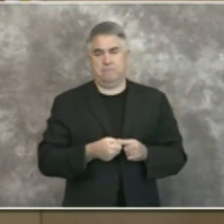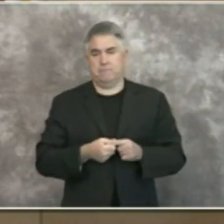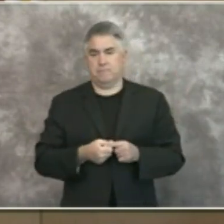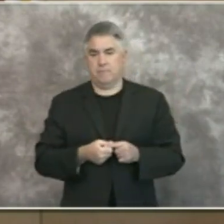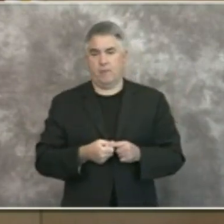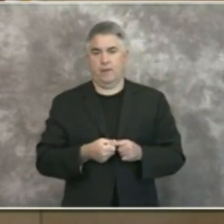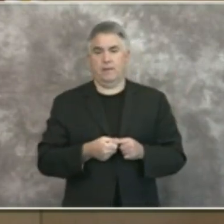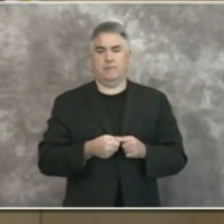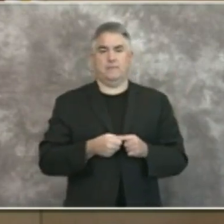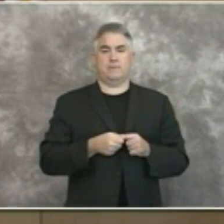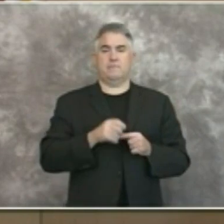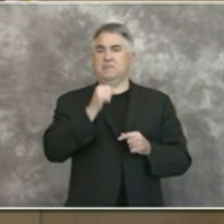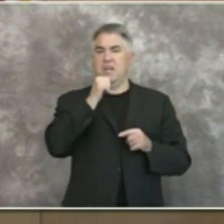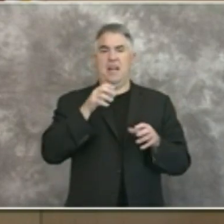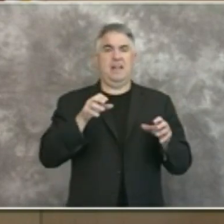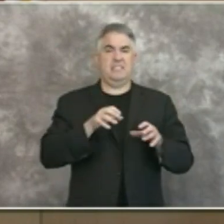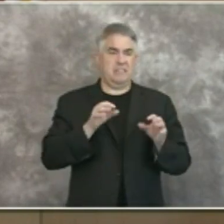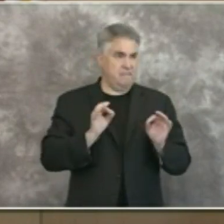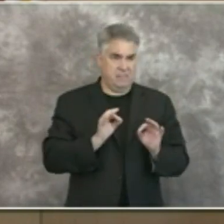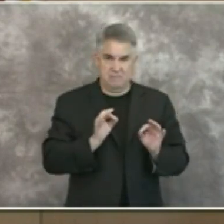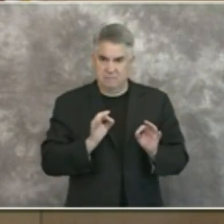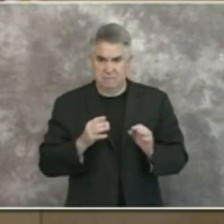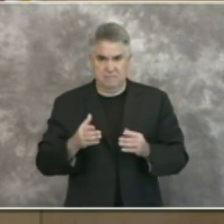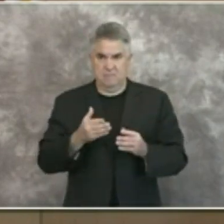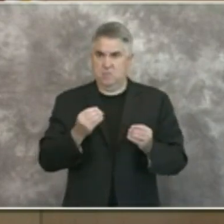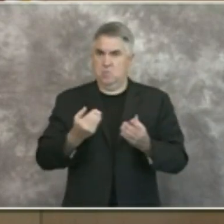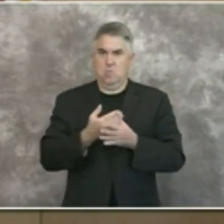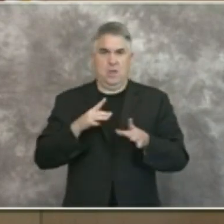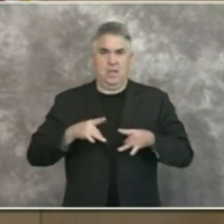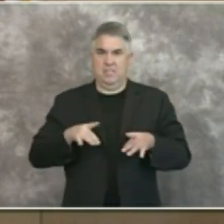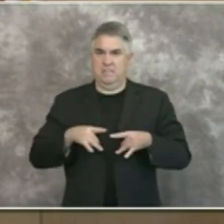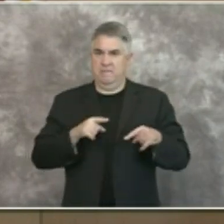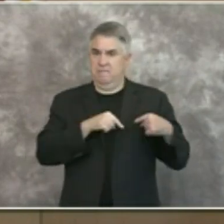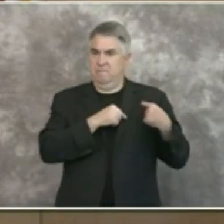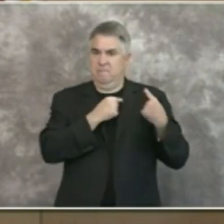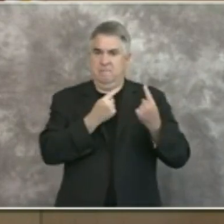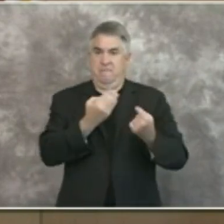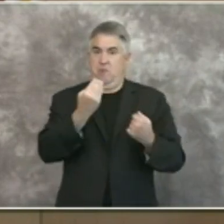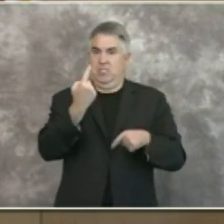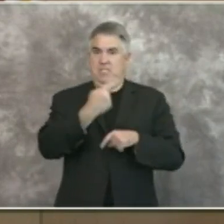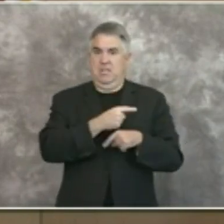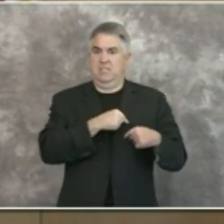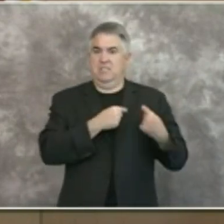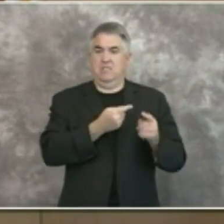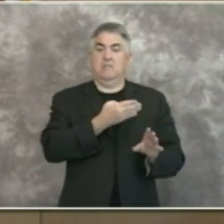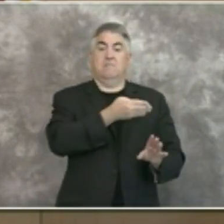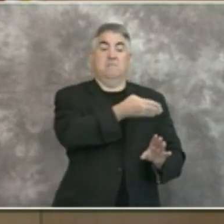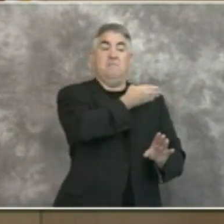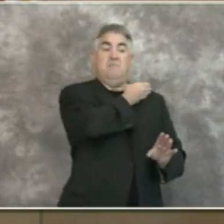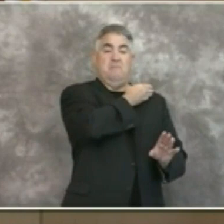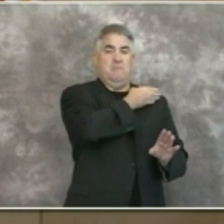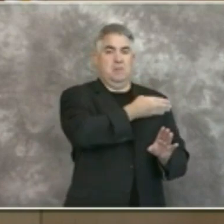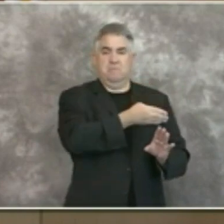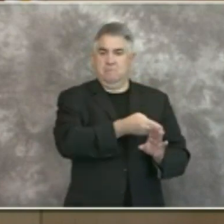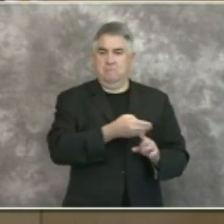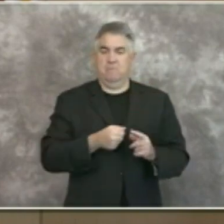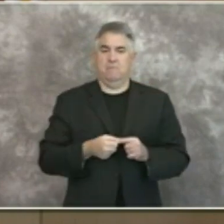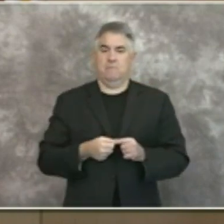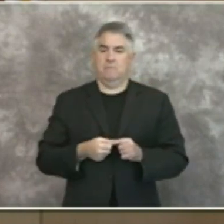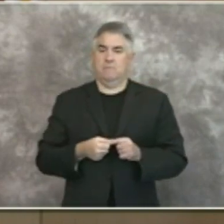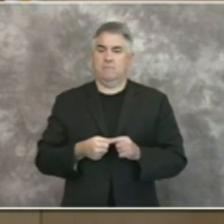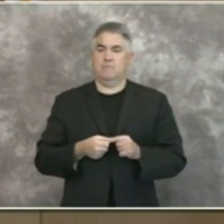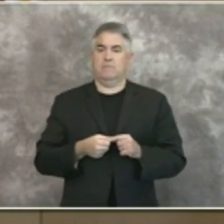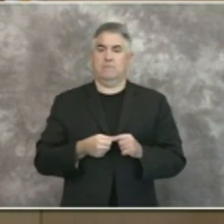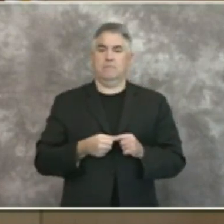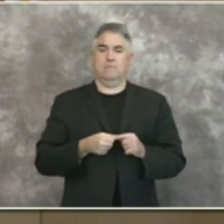as there have been no cases in the past 14 days or longer uh these included uh six skilled nursing